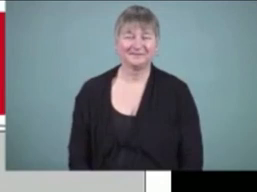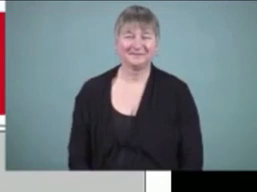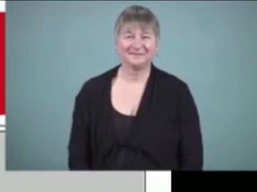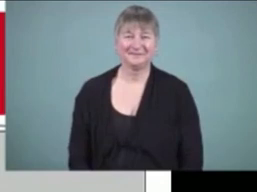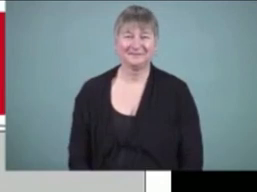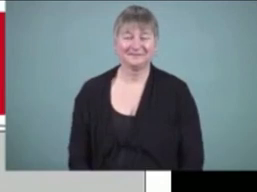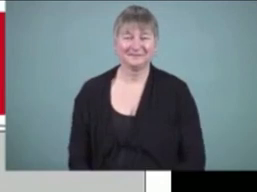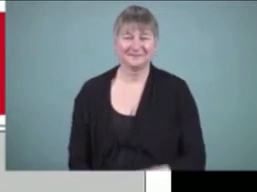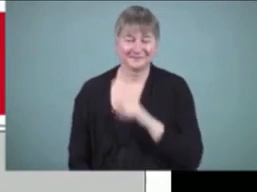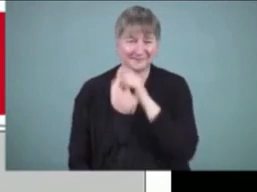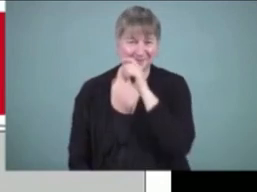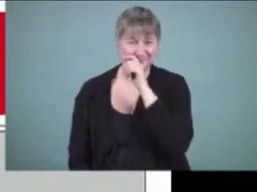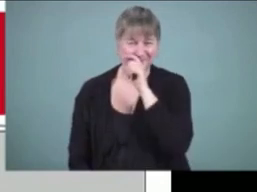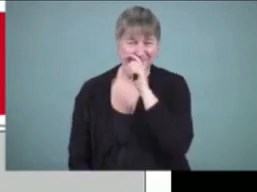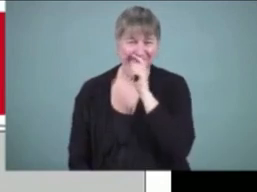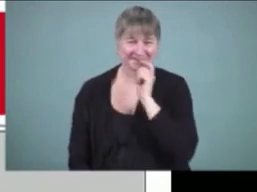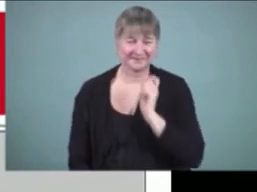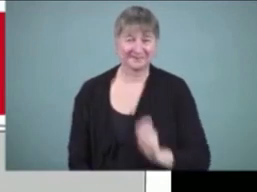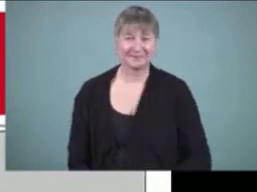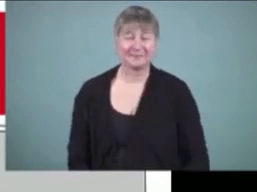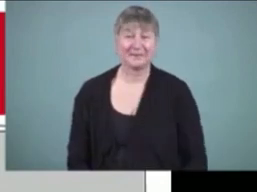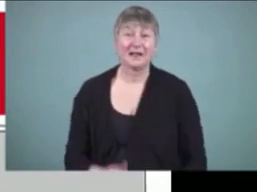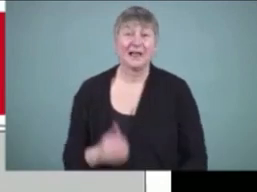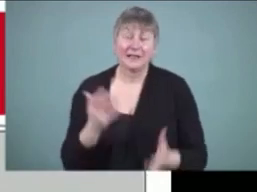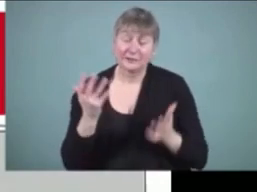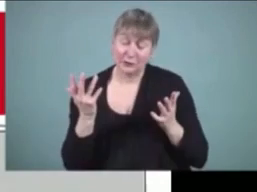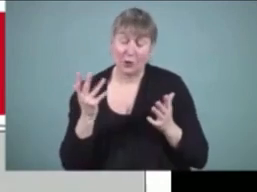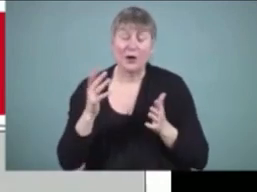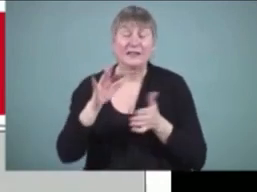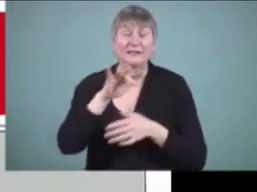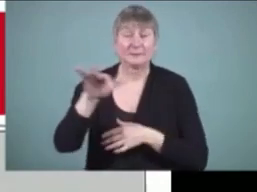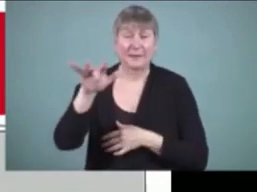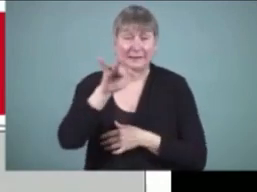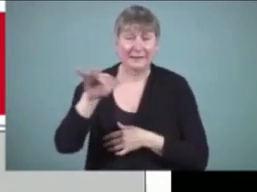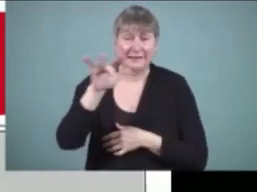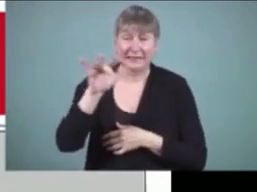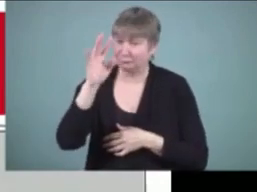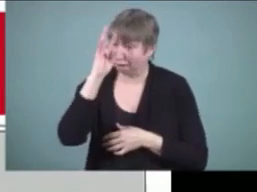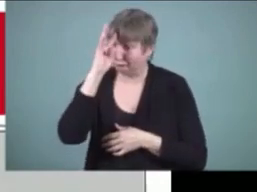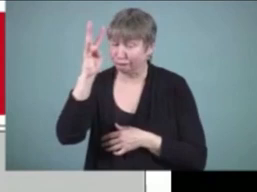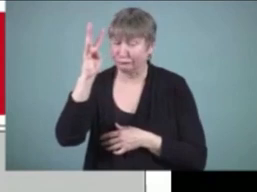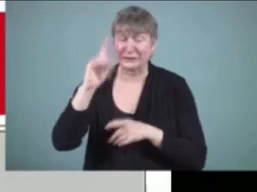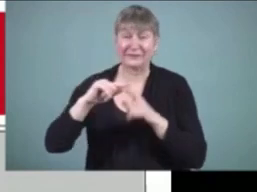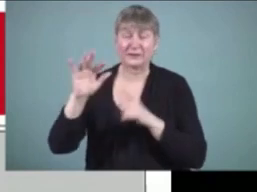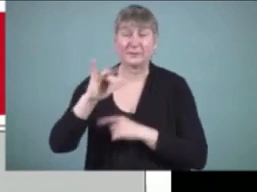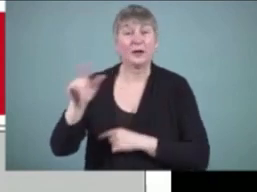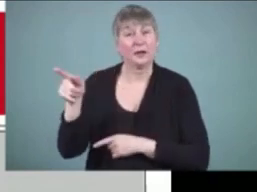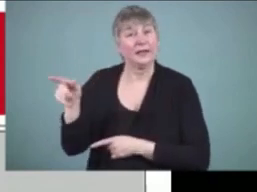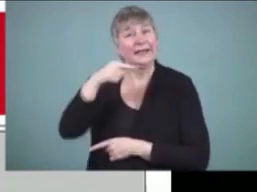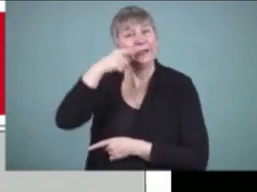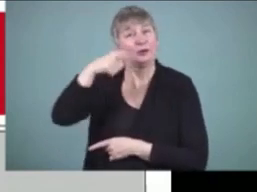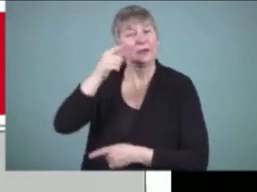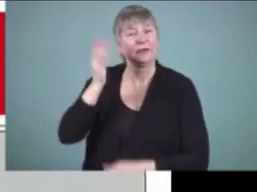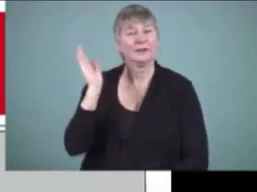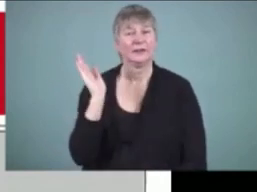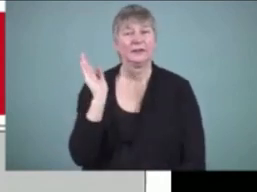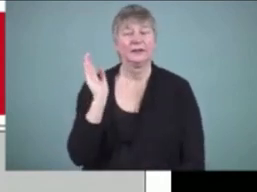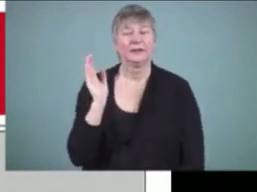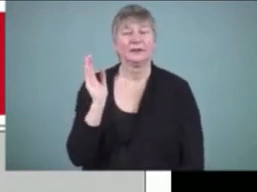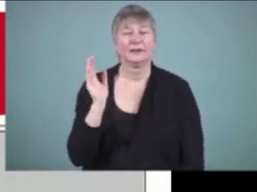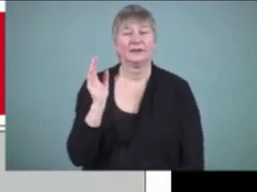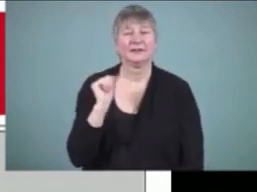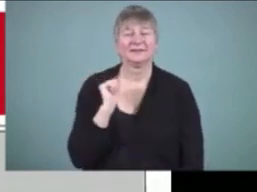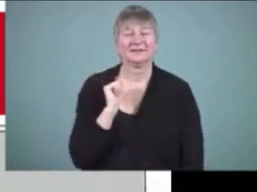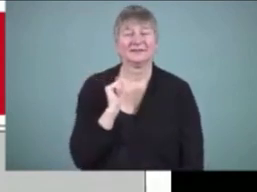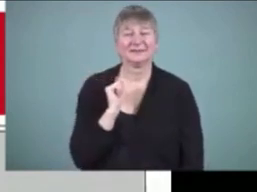Here is, and you're going to see a lot of invented spelling here. This is a hearing child writing, Miss Moscus, what time will I bring